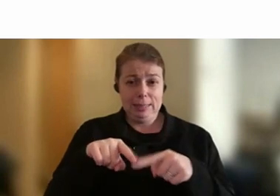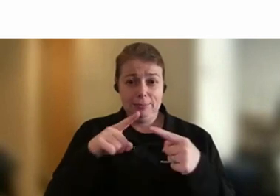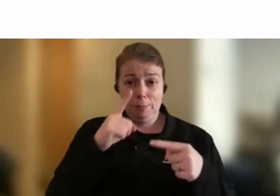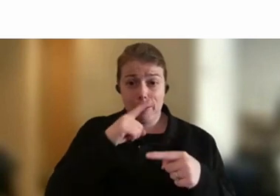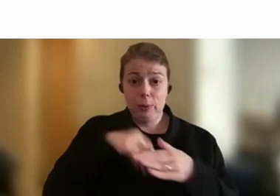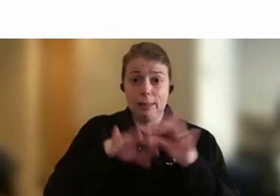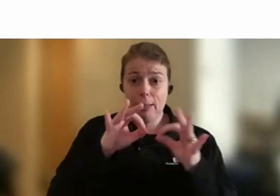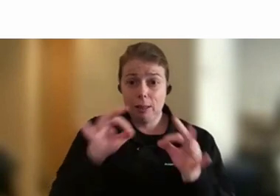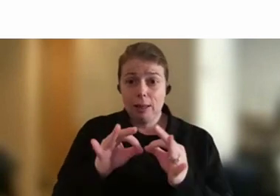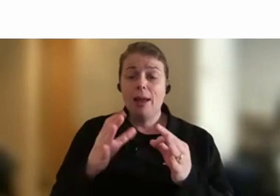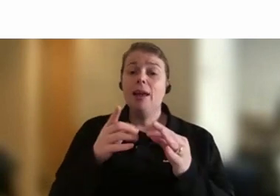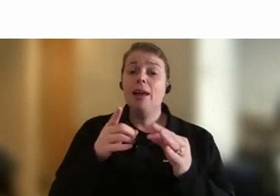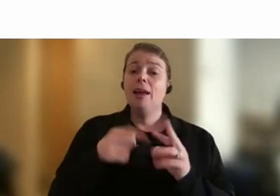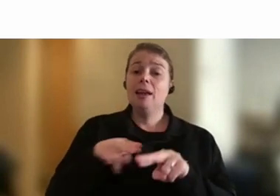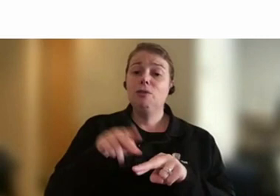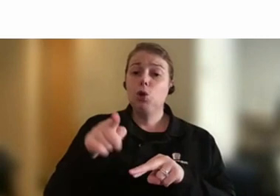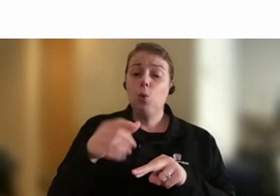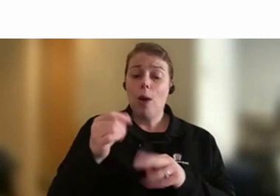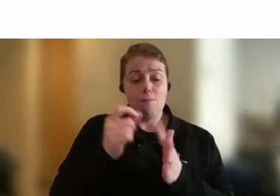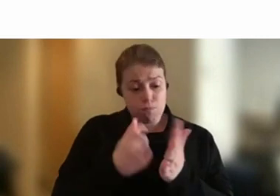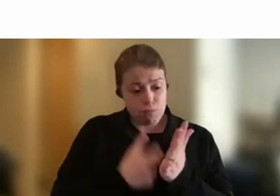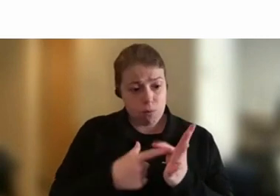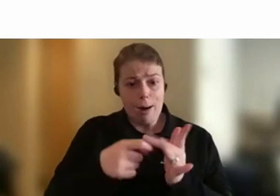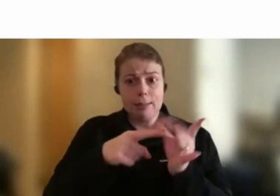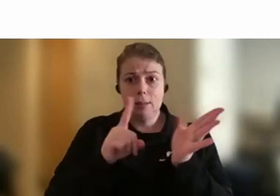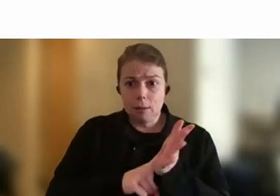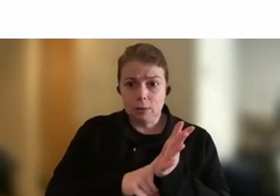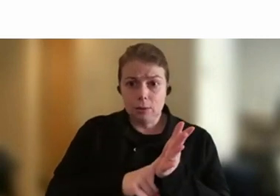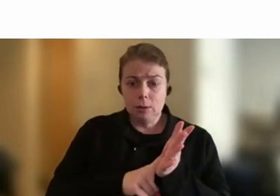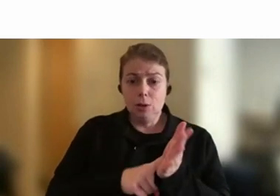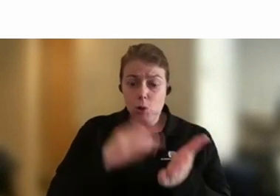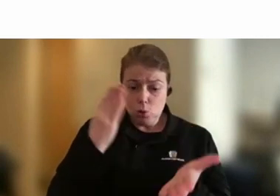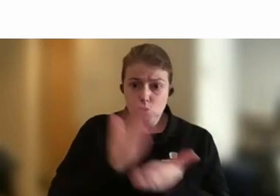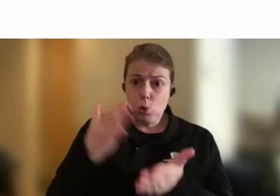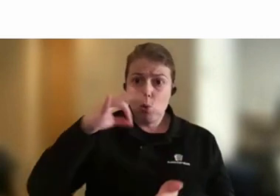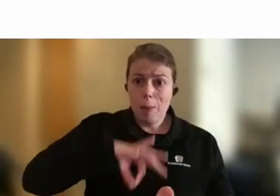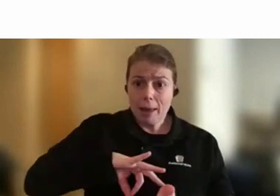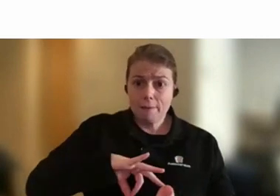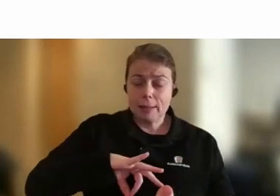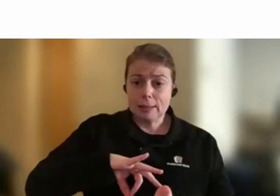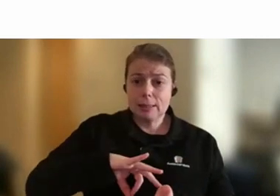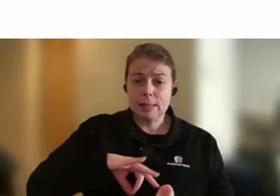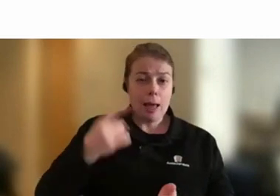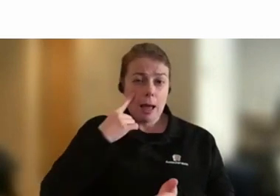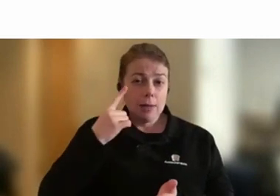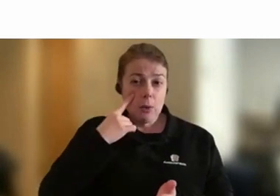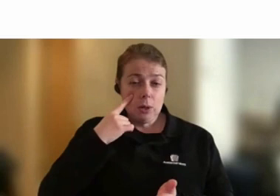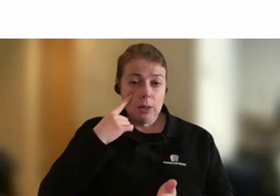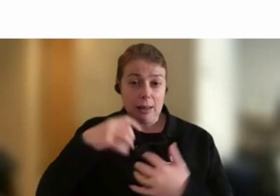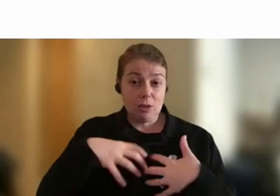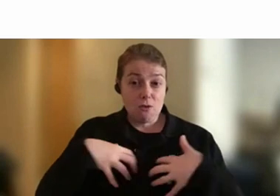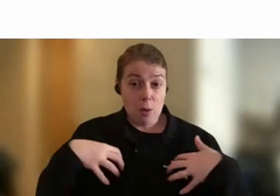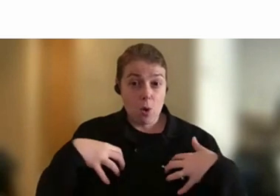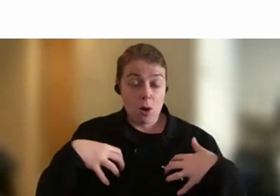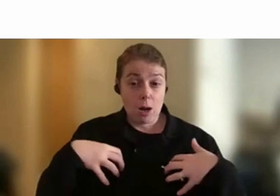tangible benefits, have a look at the mobility framework to the conversation, I hope you get a better result. But yeah,